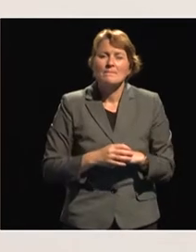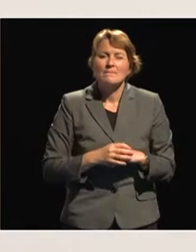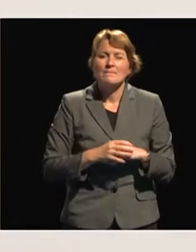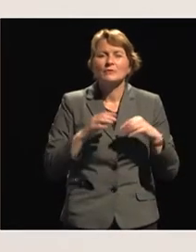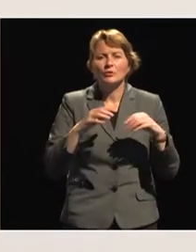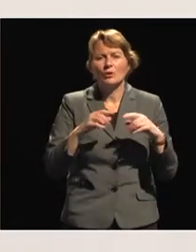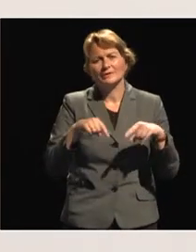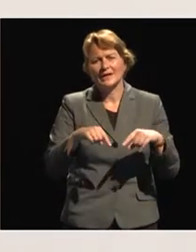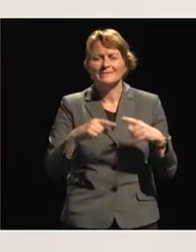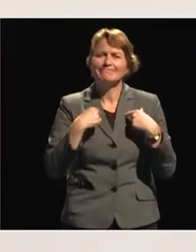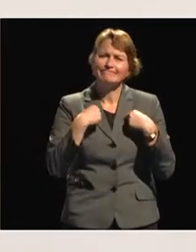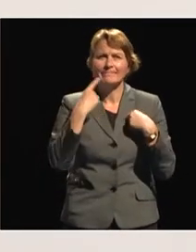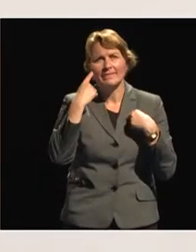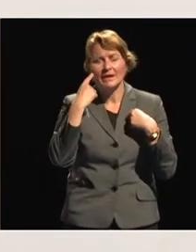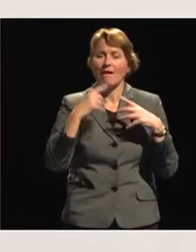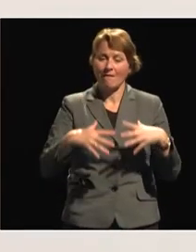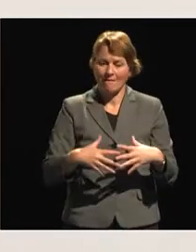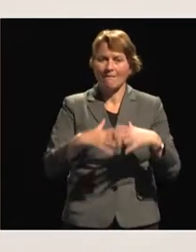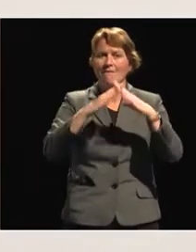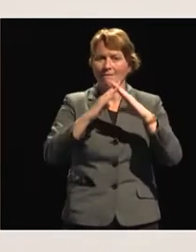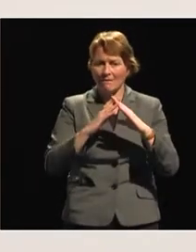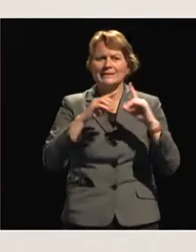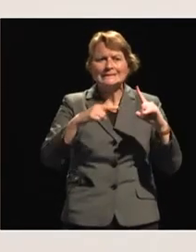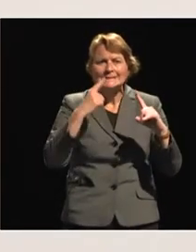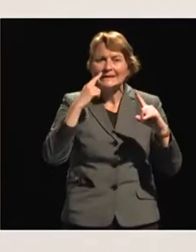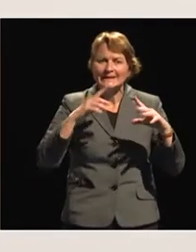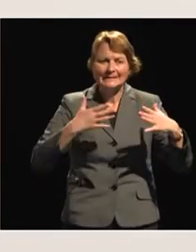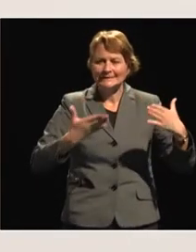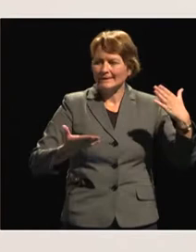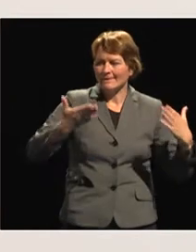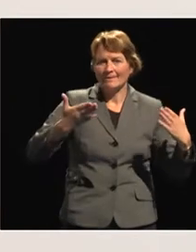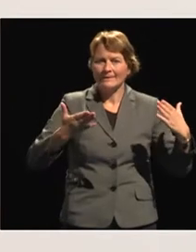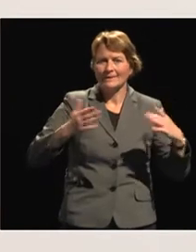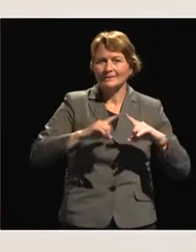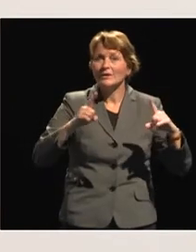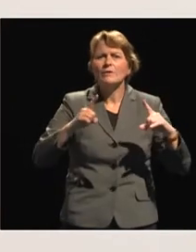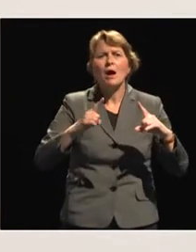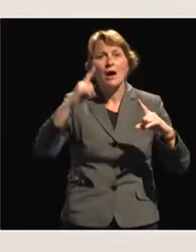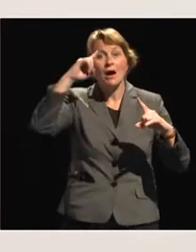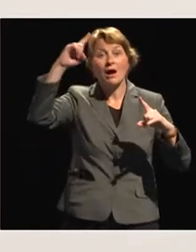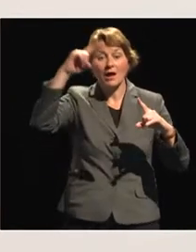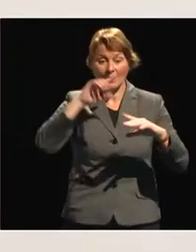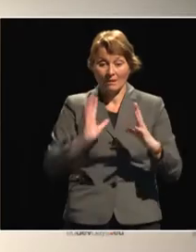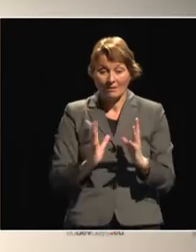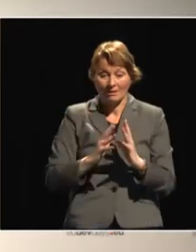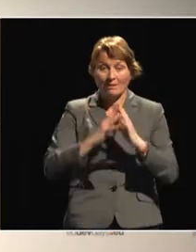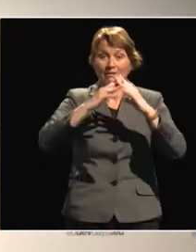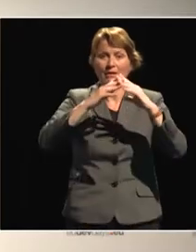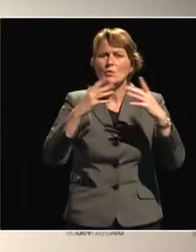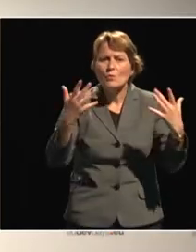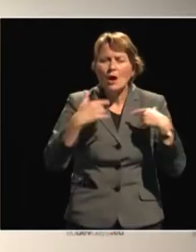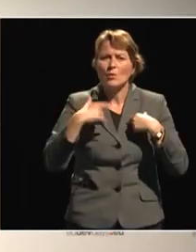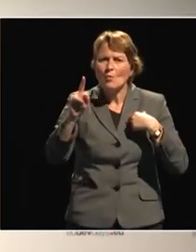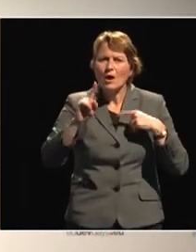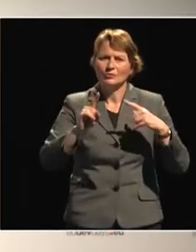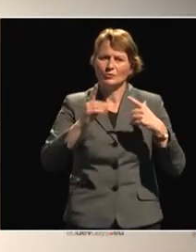the dynamic was different. It was created to liberate Africa for independence, apartheid,